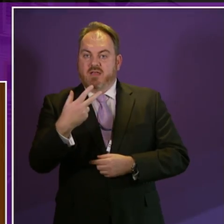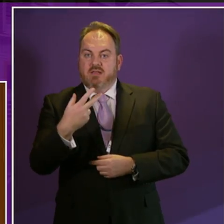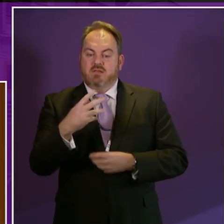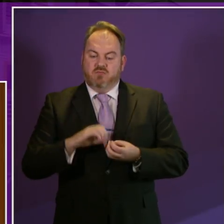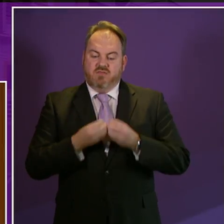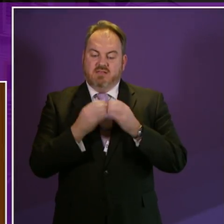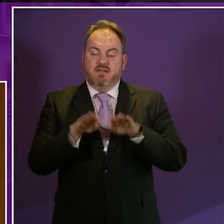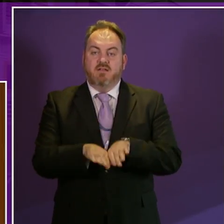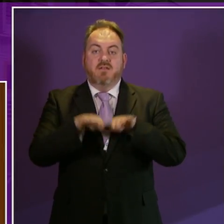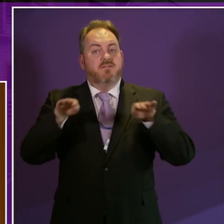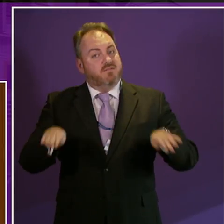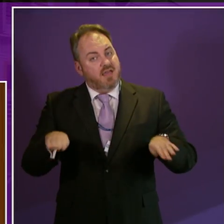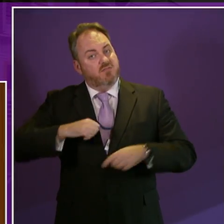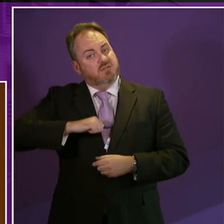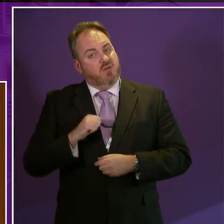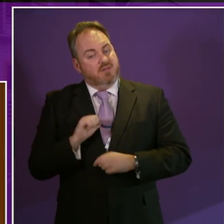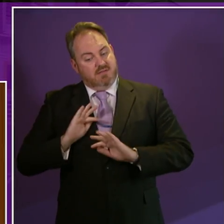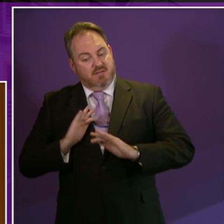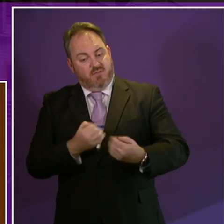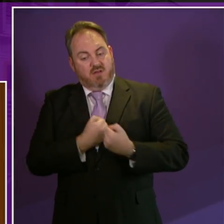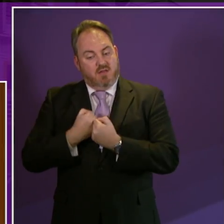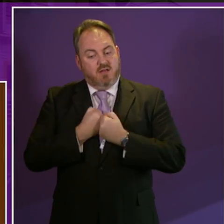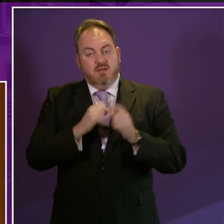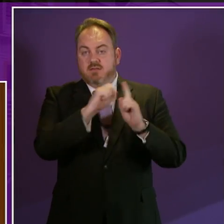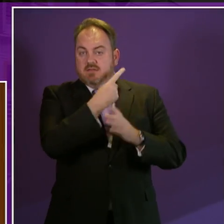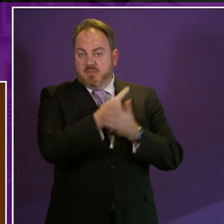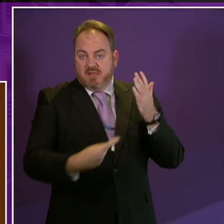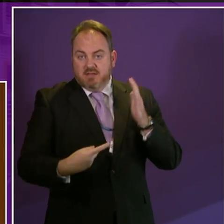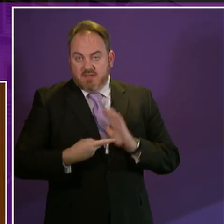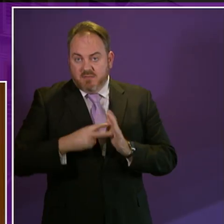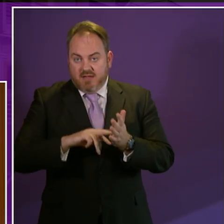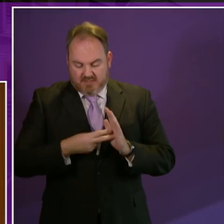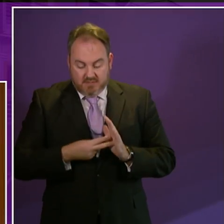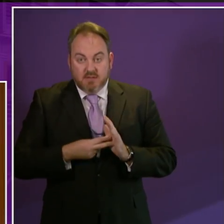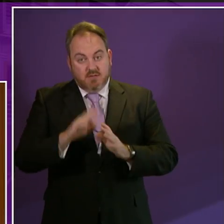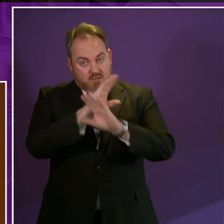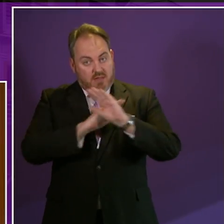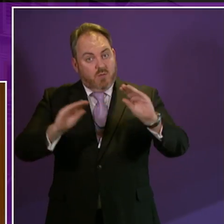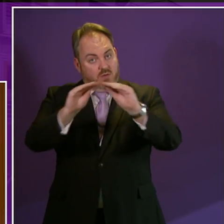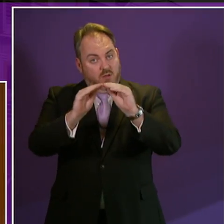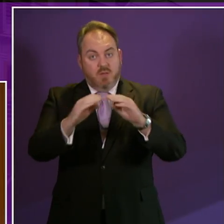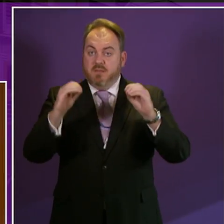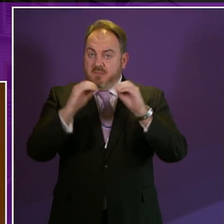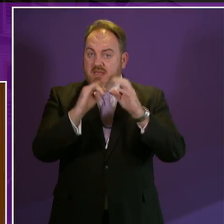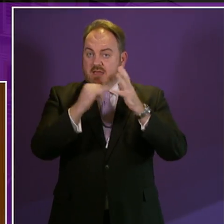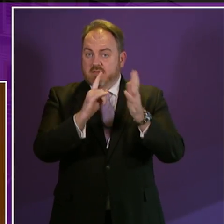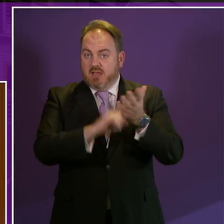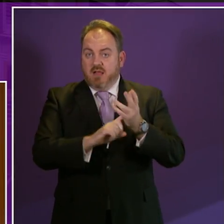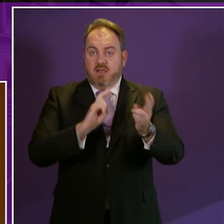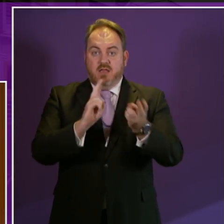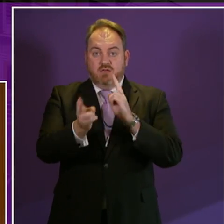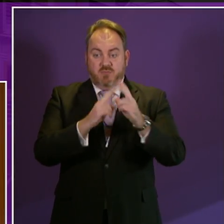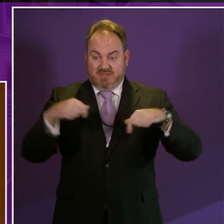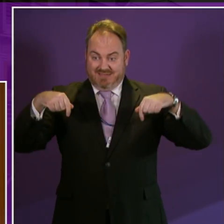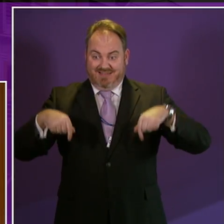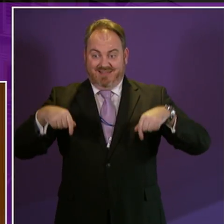our disability delivery plan. Members may wish to note that British sign language interpreters are present in